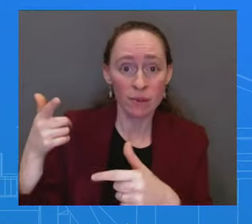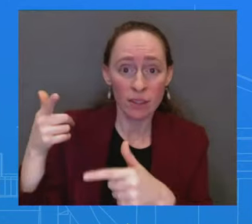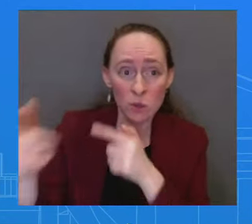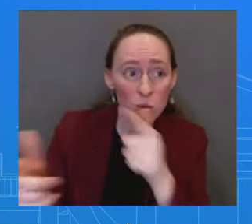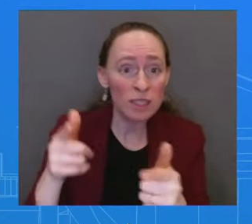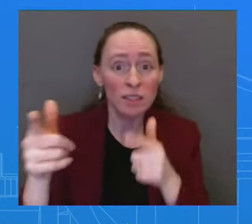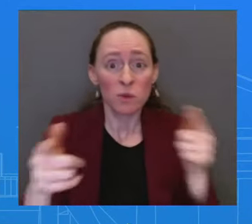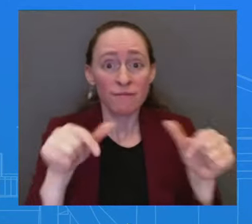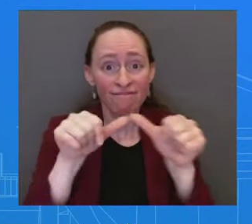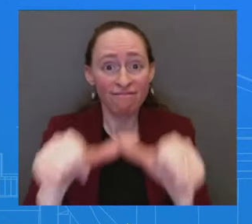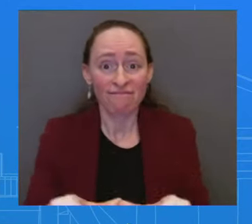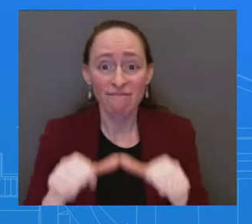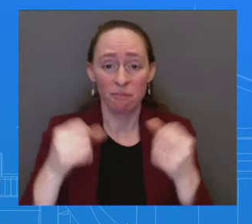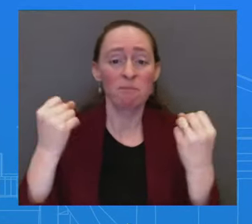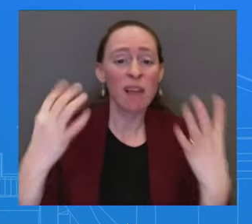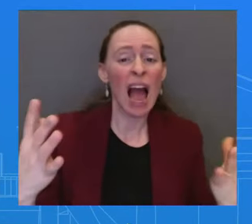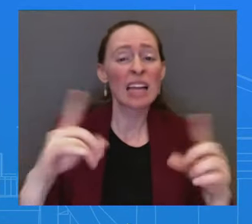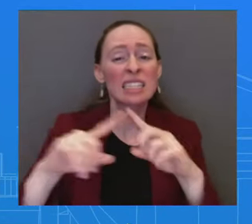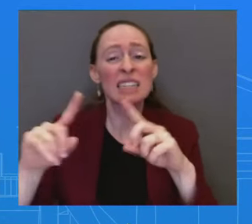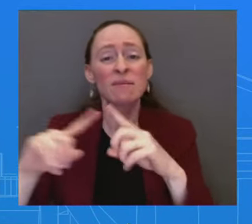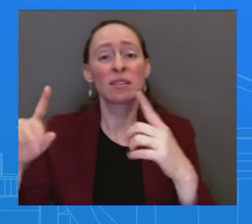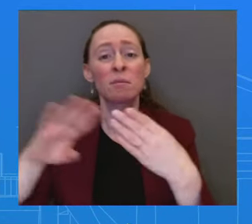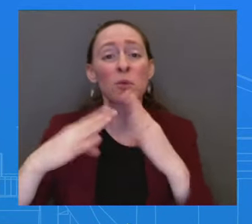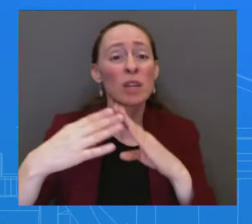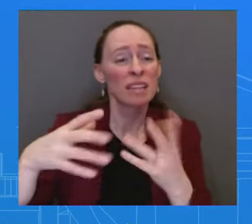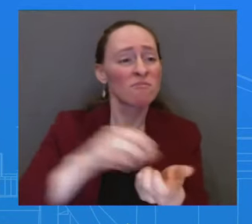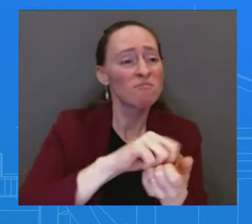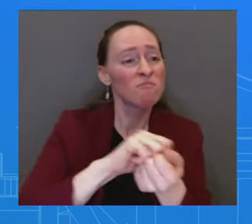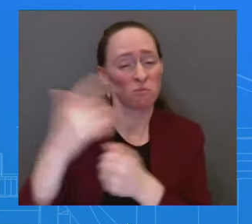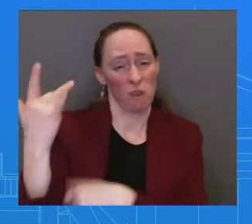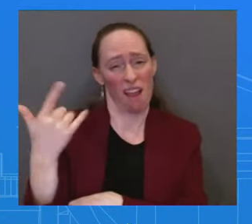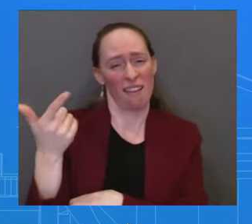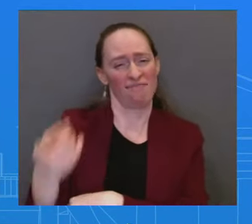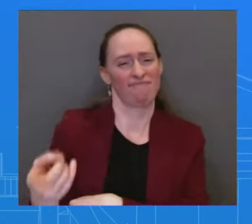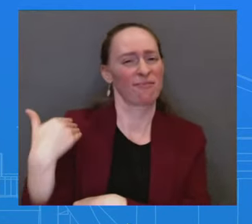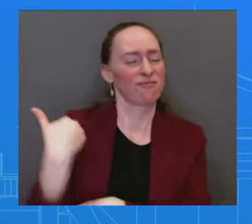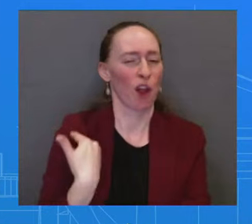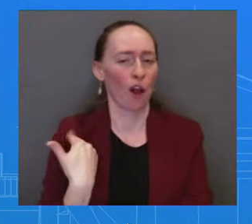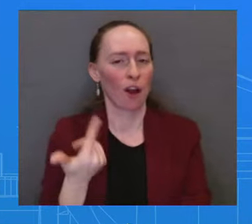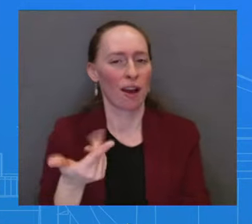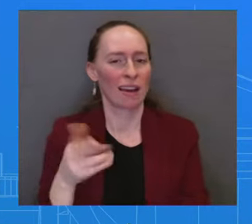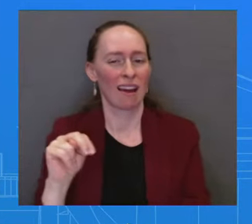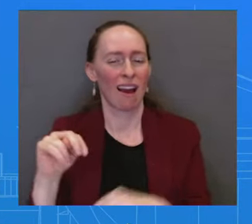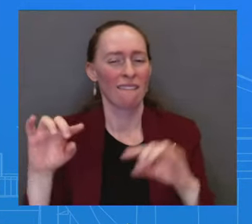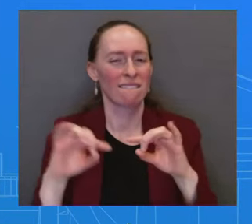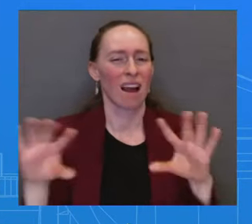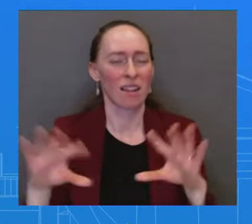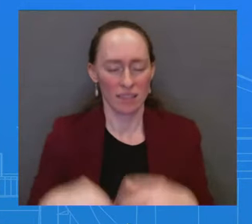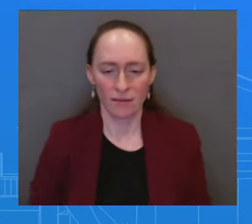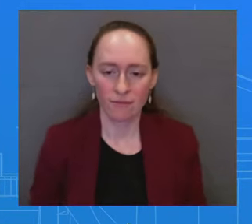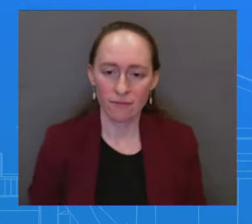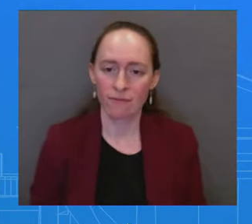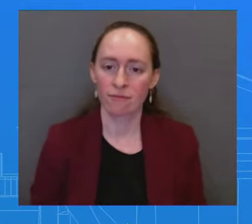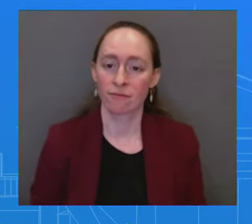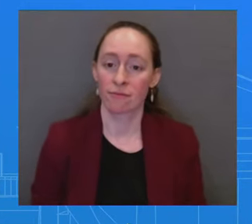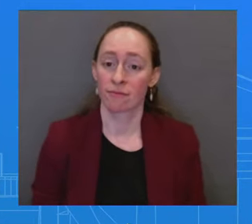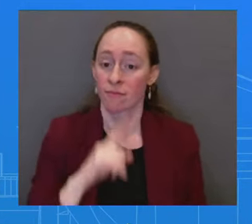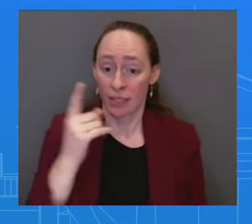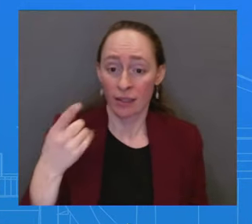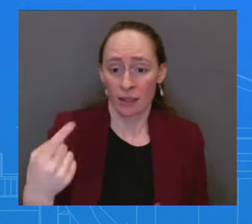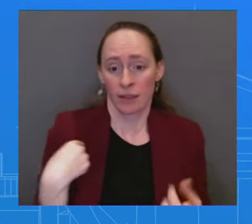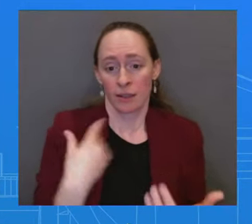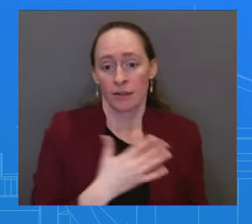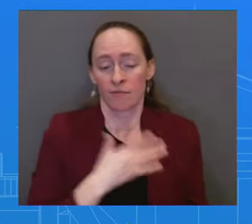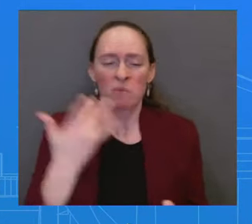and so we're going to see what the local law enforcement say about the more specifics of this horrific, horrific gun violence.